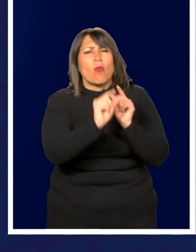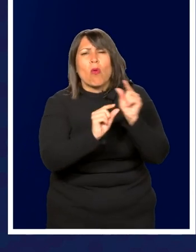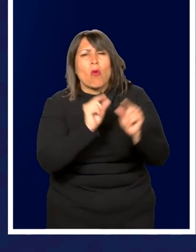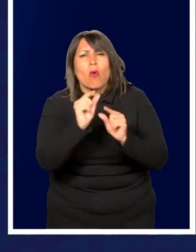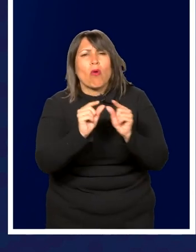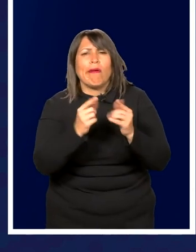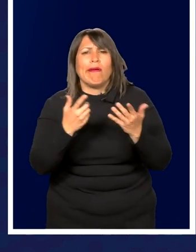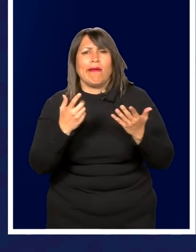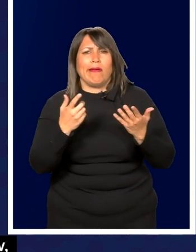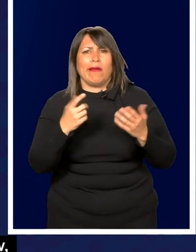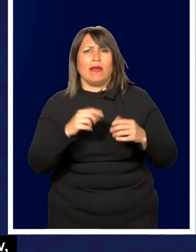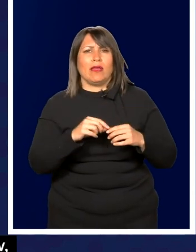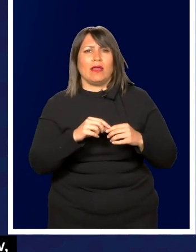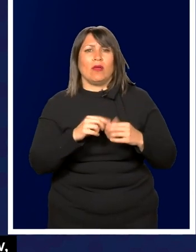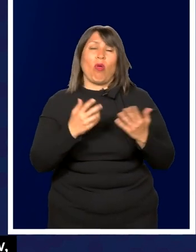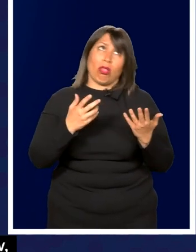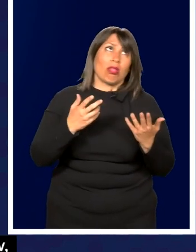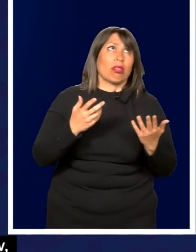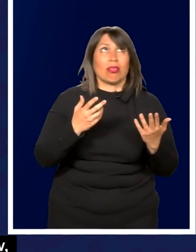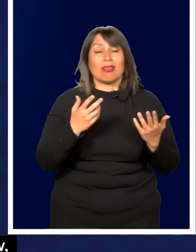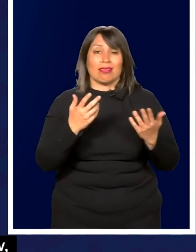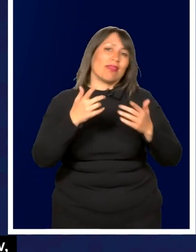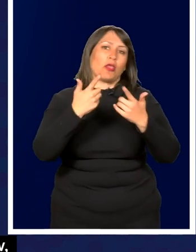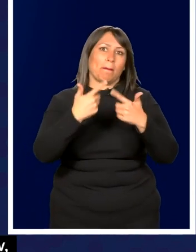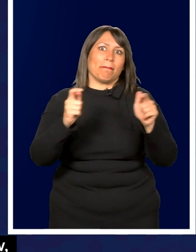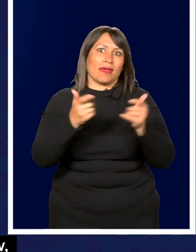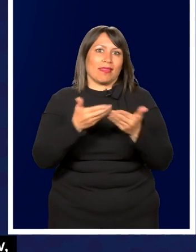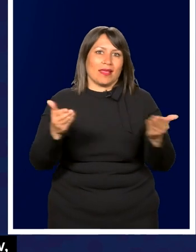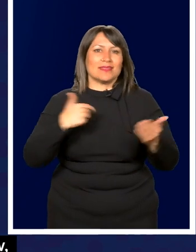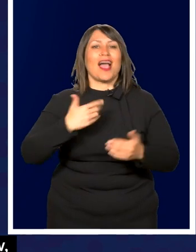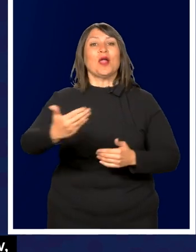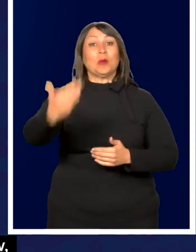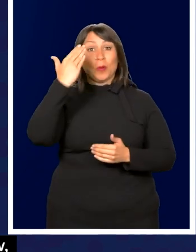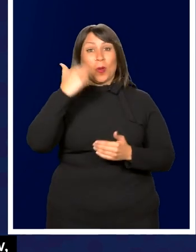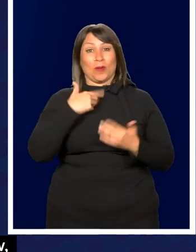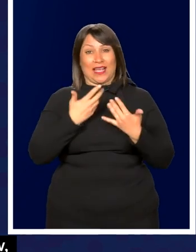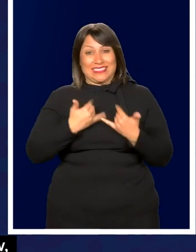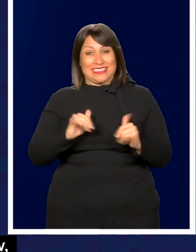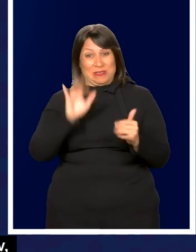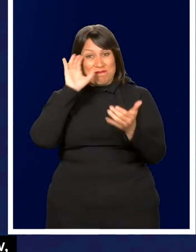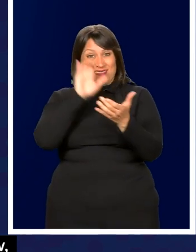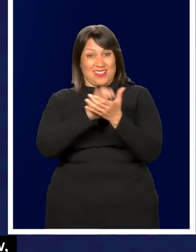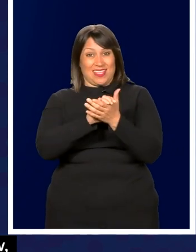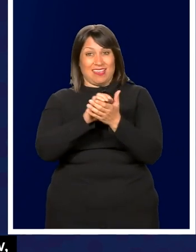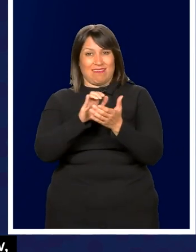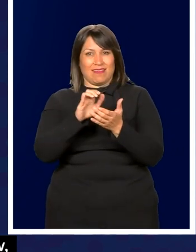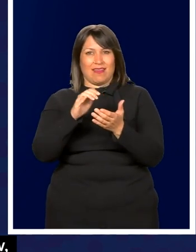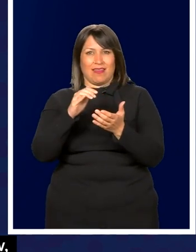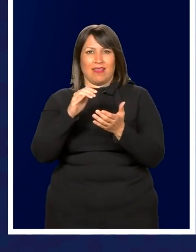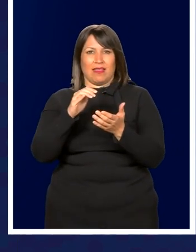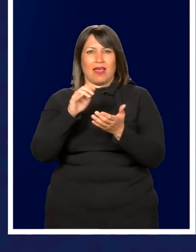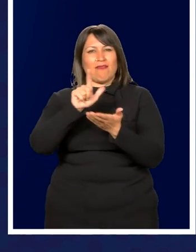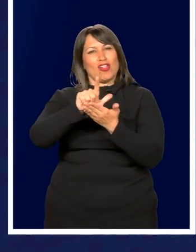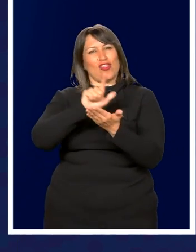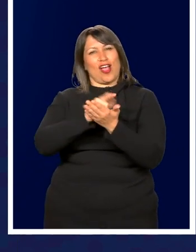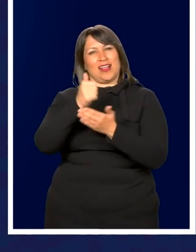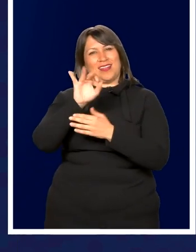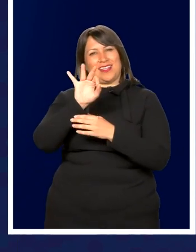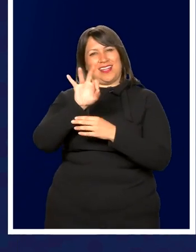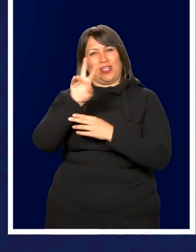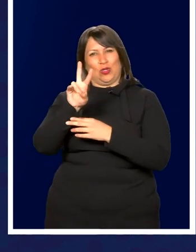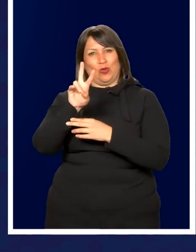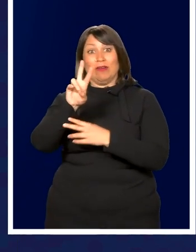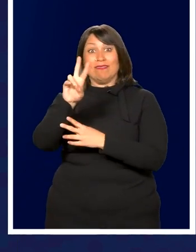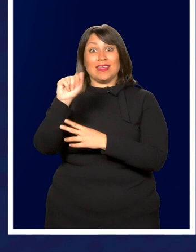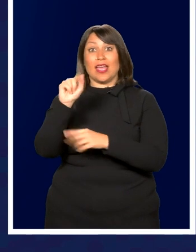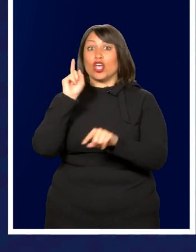things. Well, no, they're pretty big things. I know and I still believe that there was a law in 1992 that the